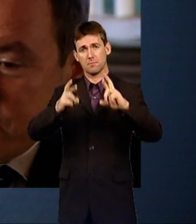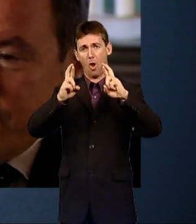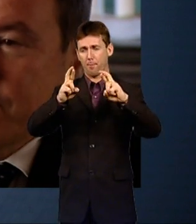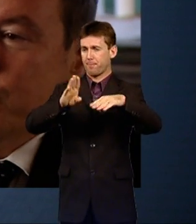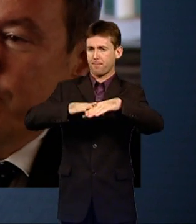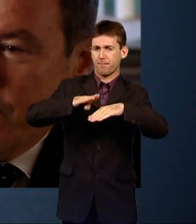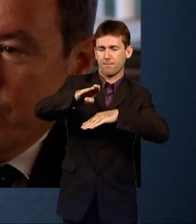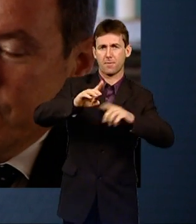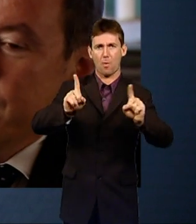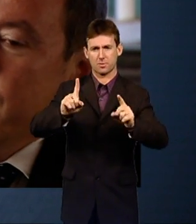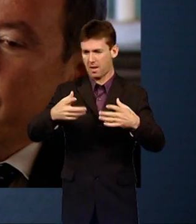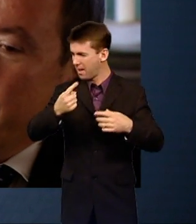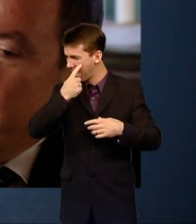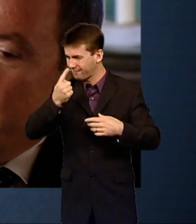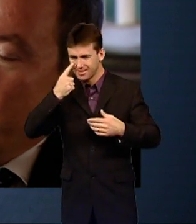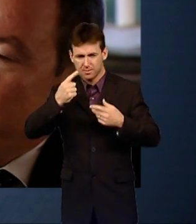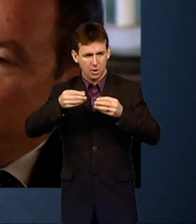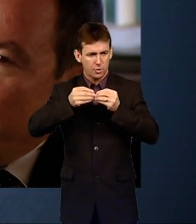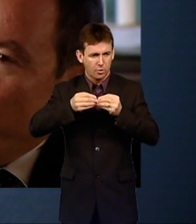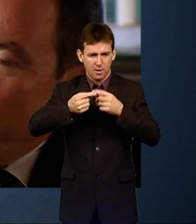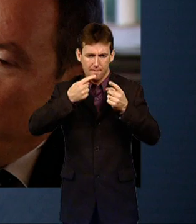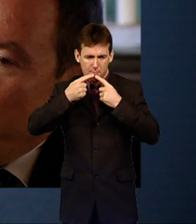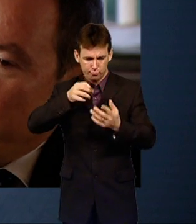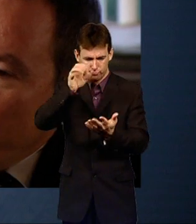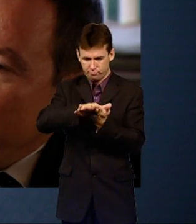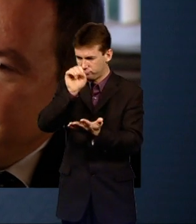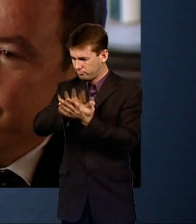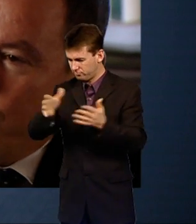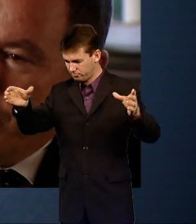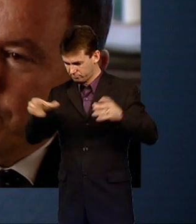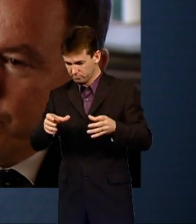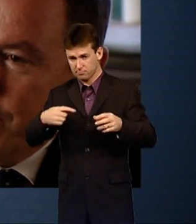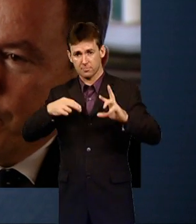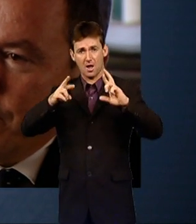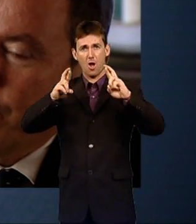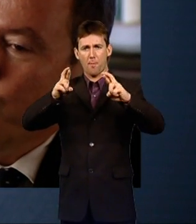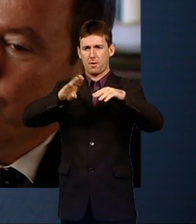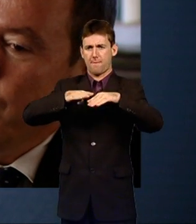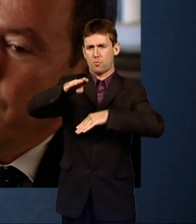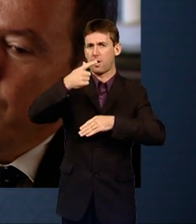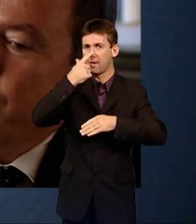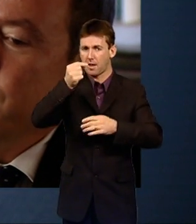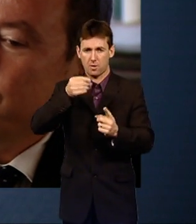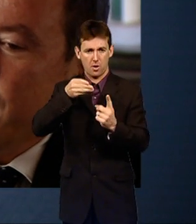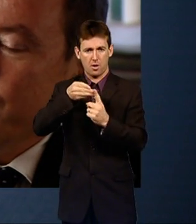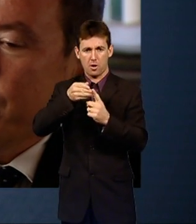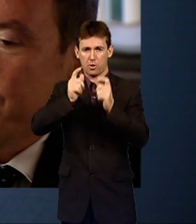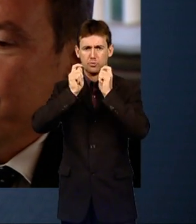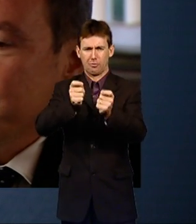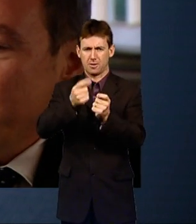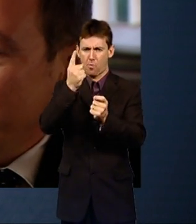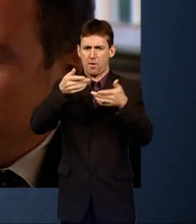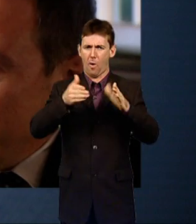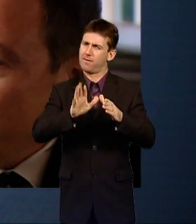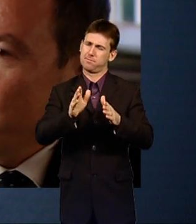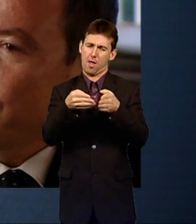on the best evidence we've got, a comprehensive approach to treatment that will advise about the